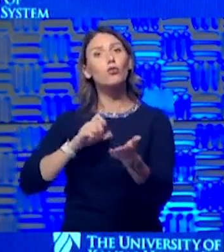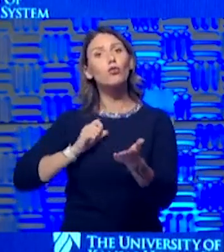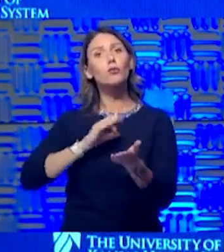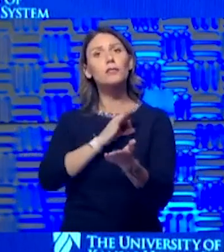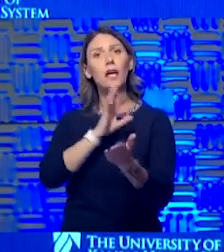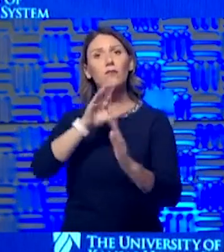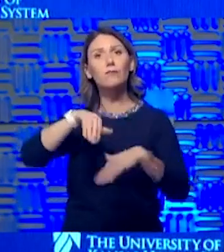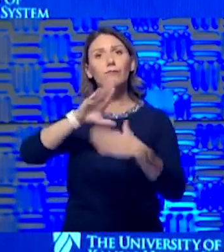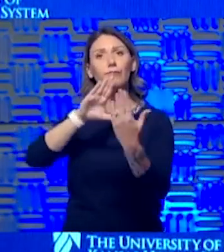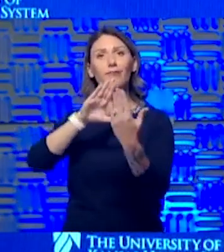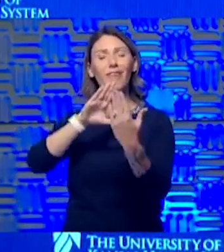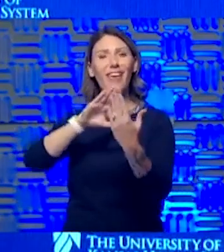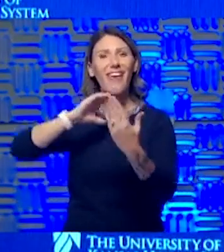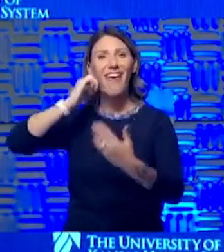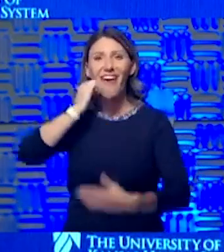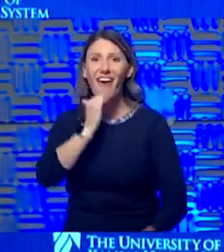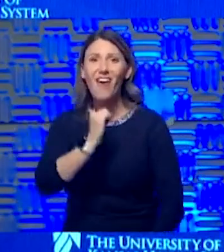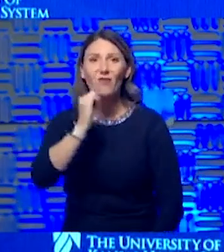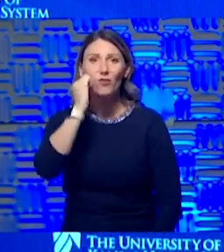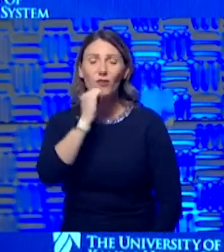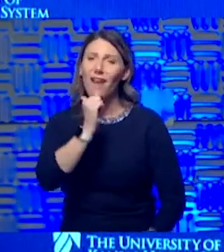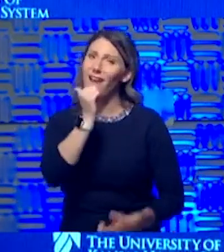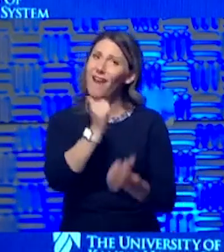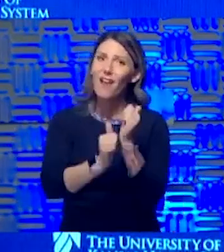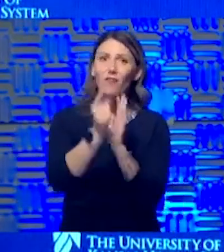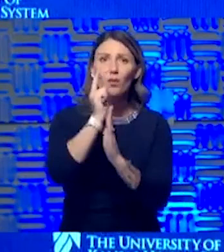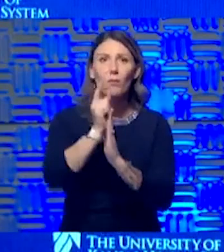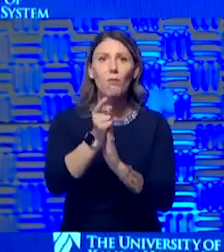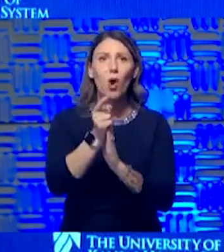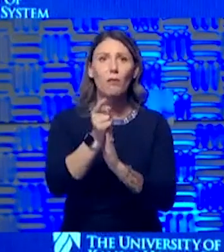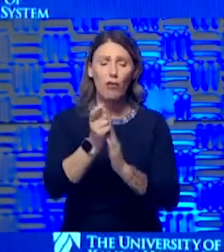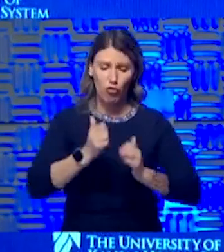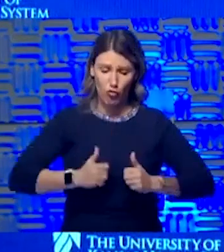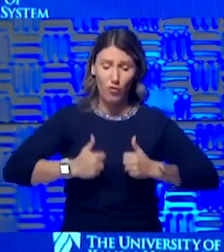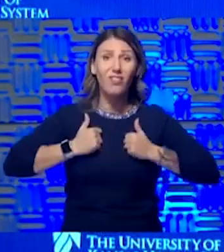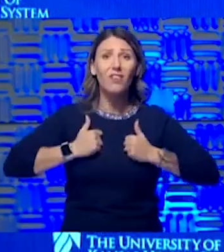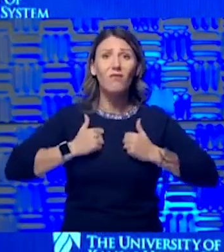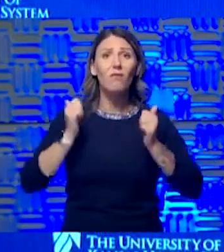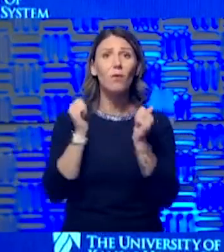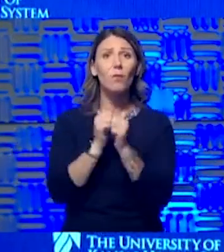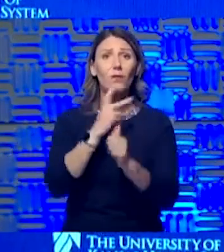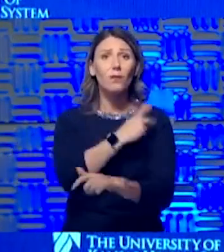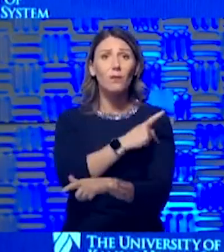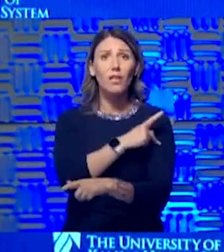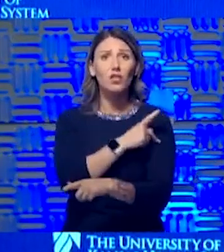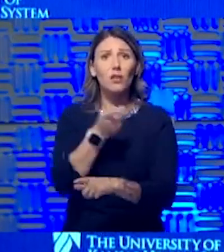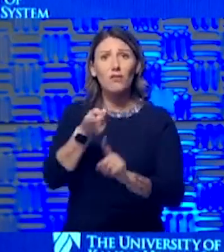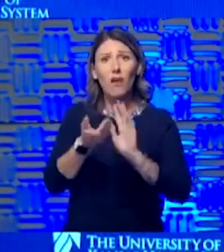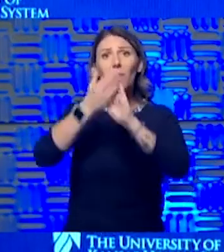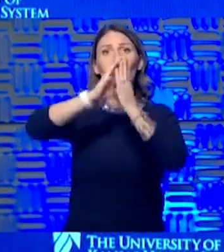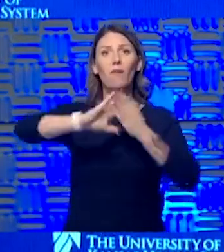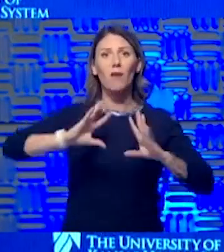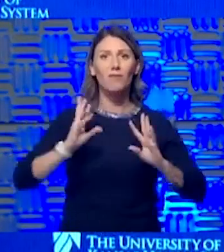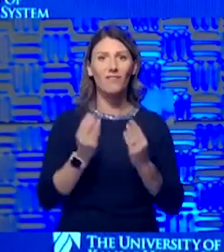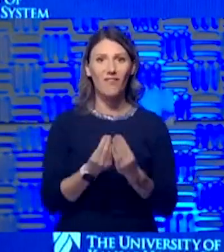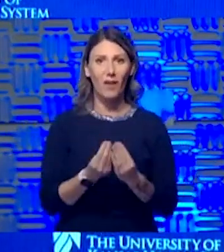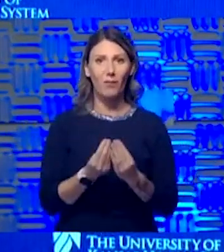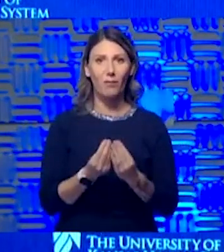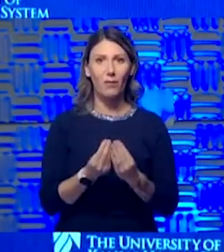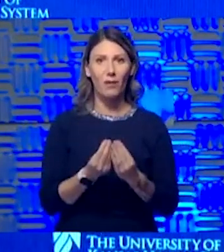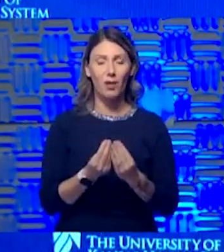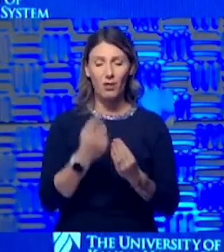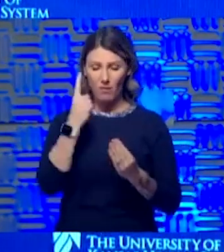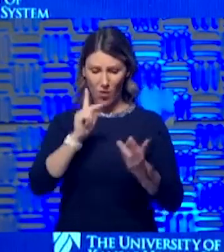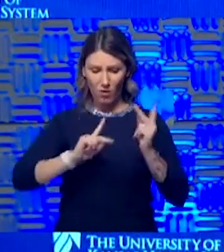a moment-to-moment basis and living it with our patients. They are the family for our folks that are here. They're the family for our